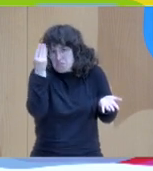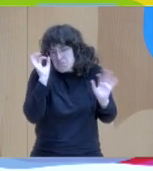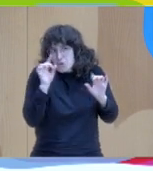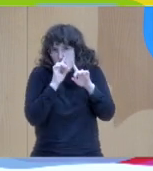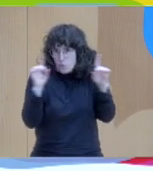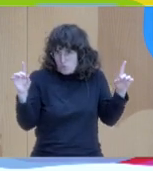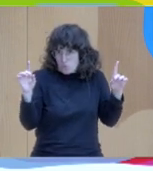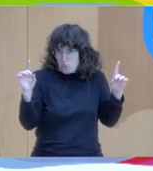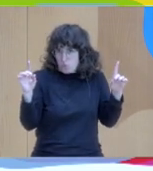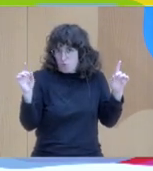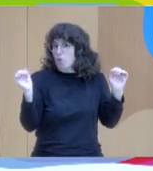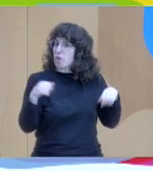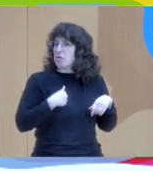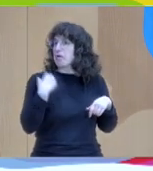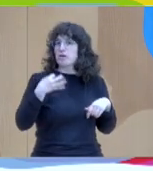the